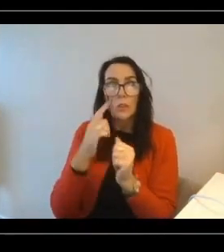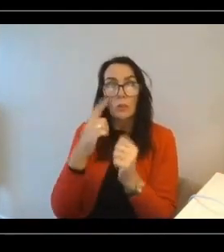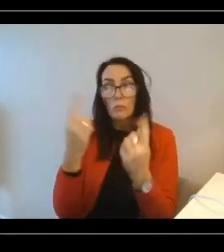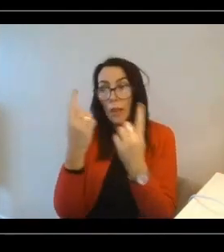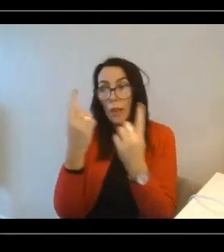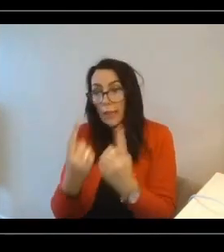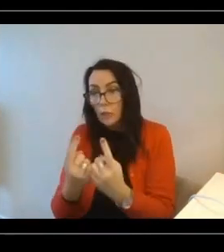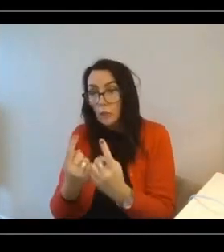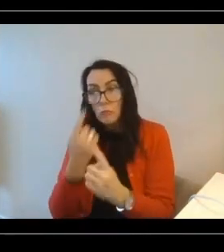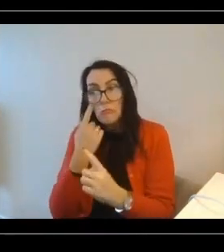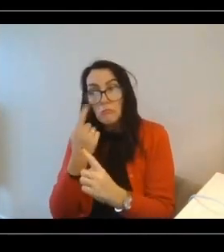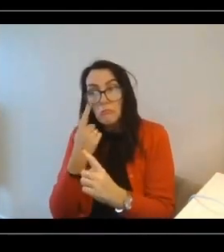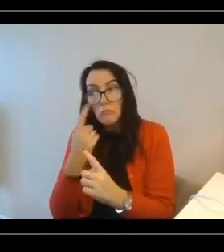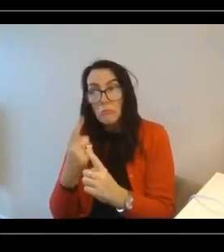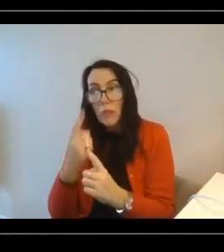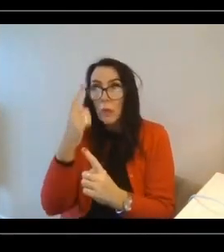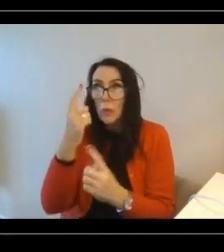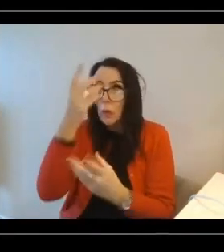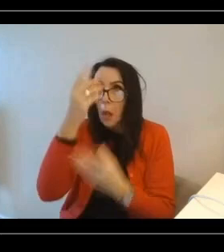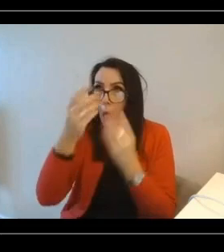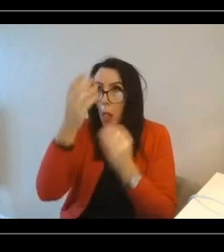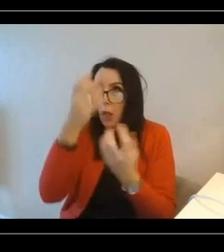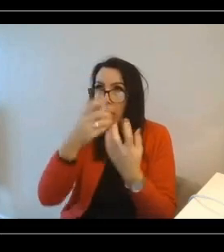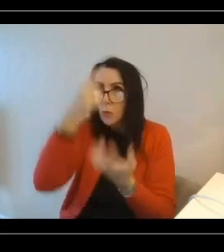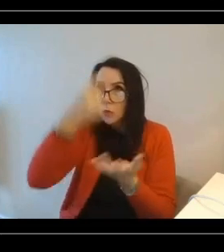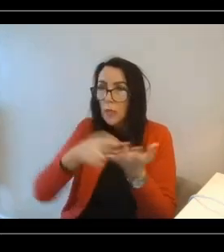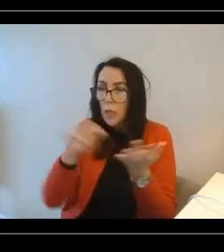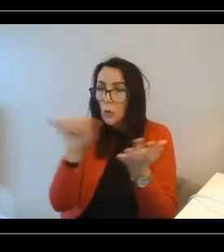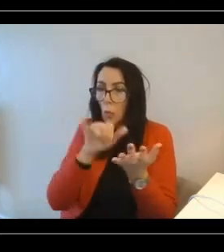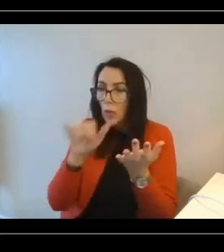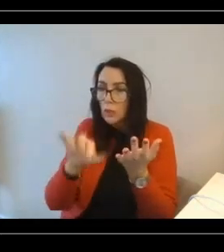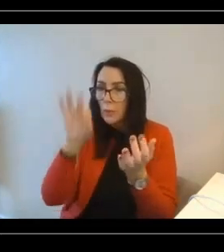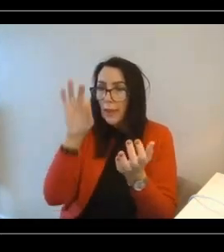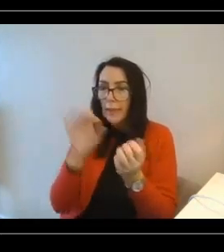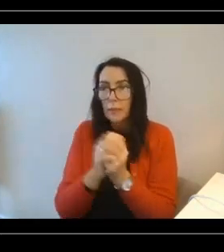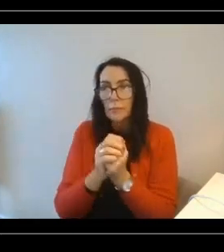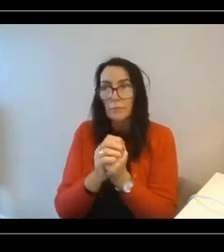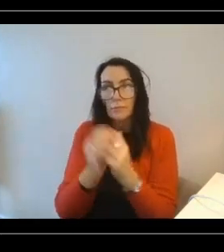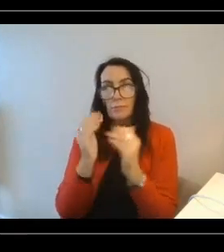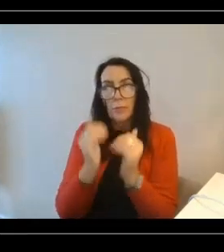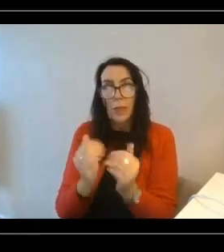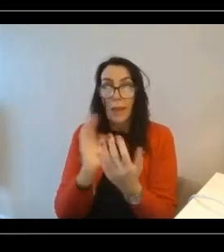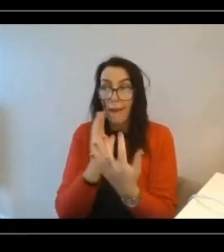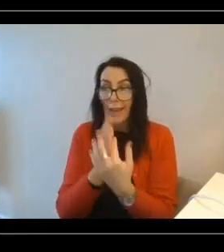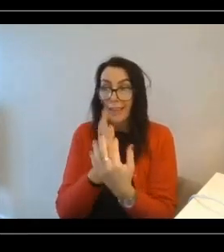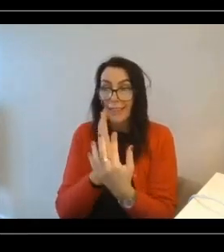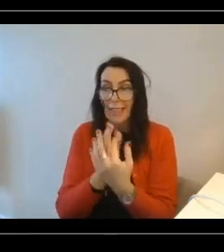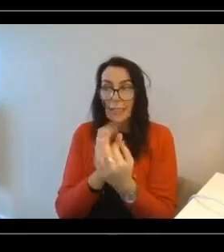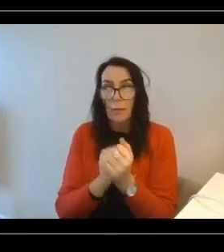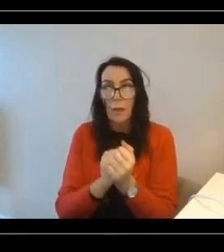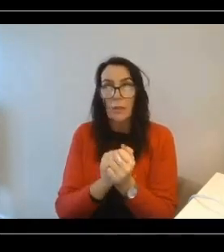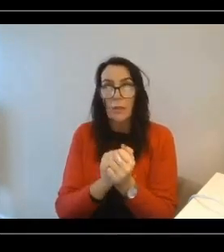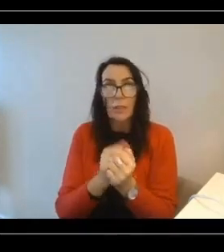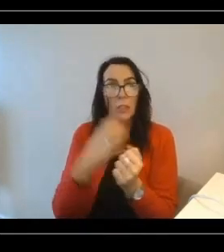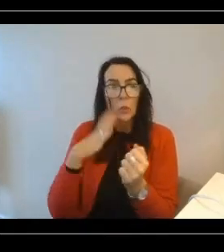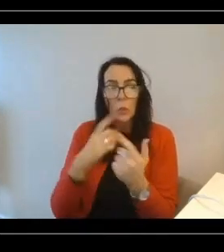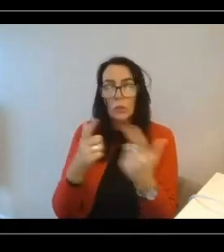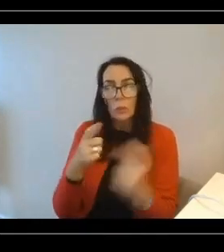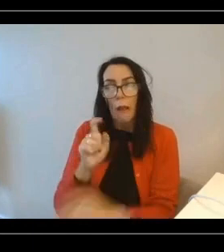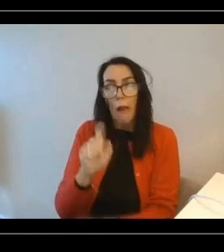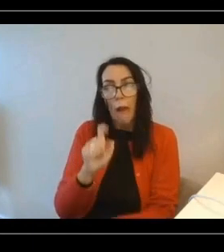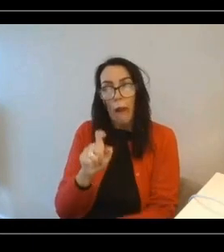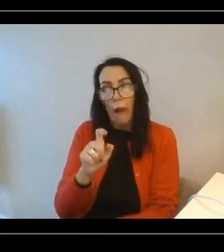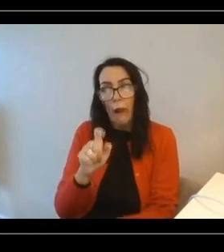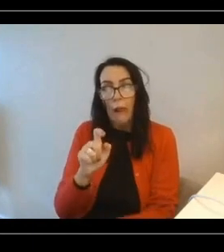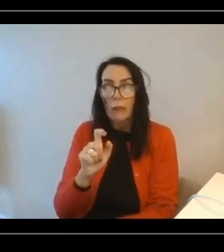informed decisions. Fourth, Homewise is accessible. The journey is designed to minimize the number of clicks required to get a user to their